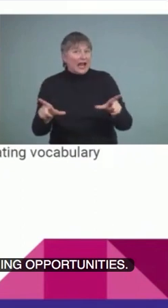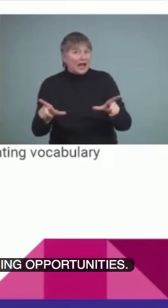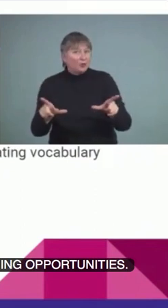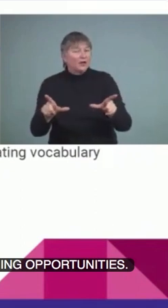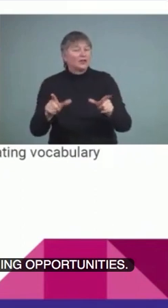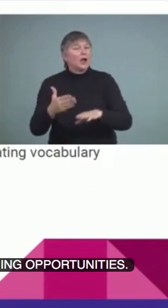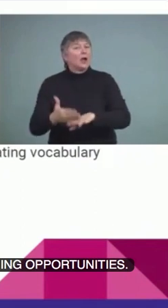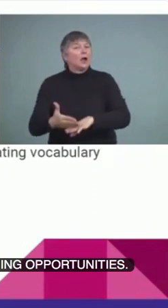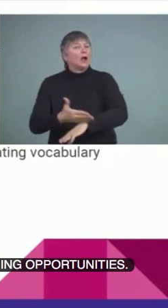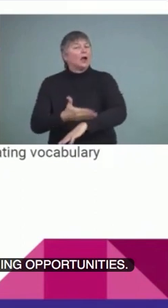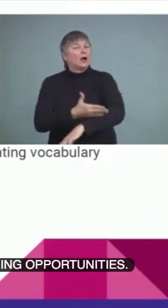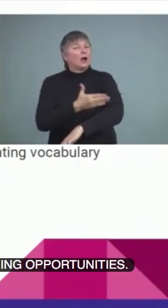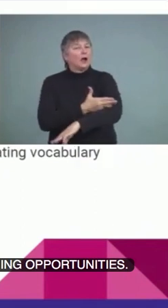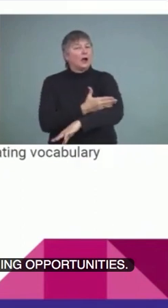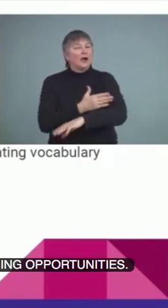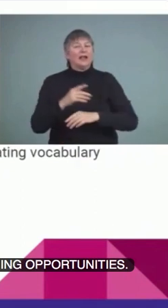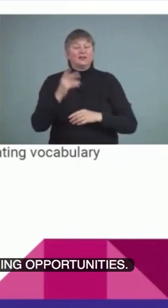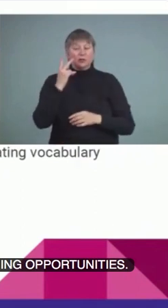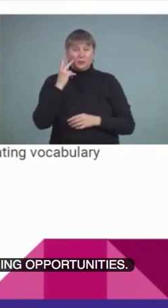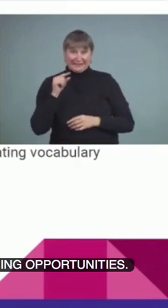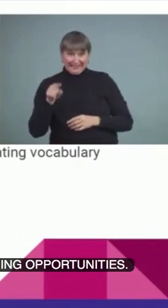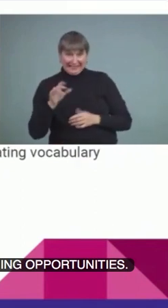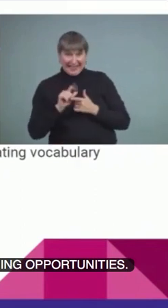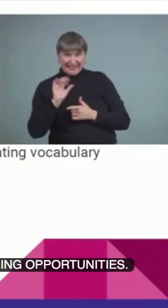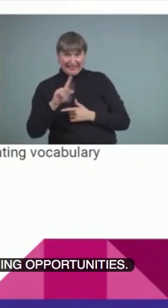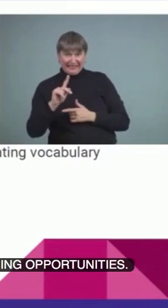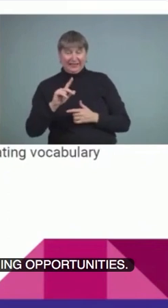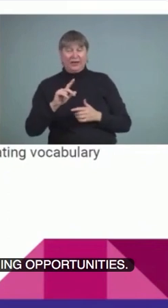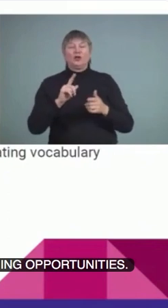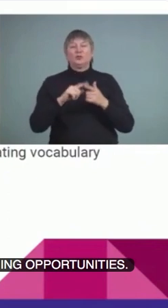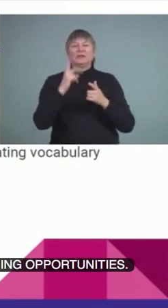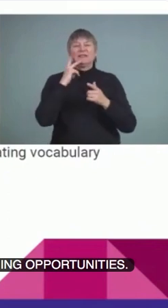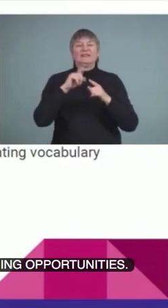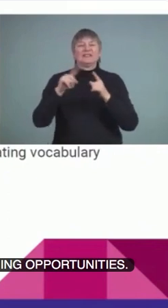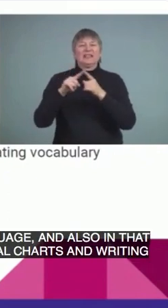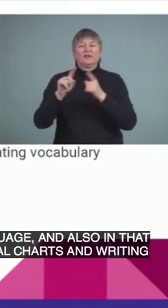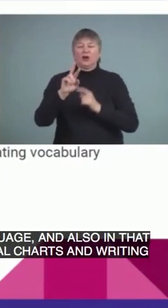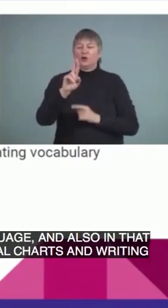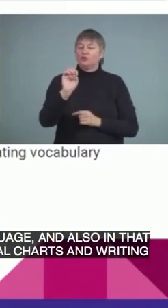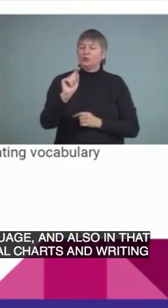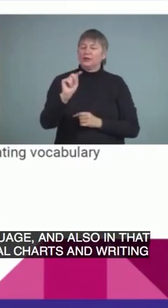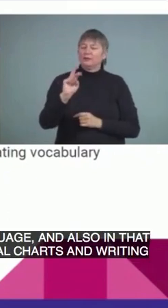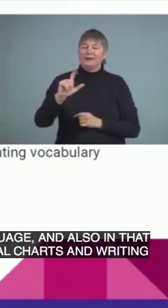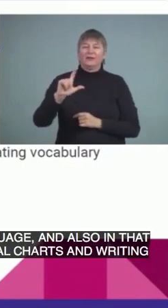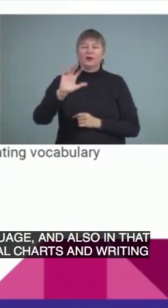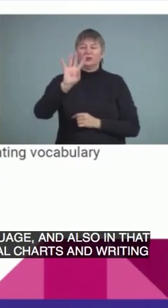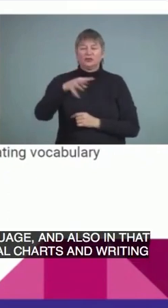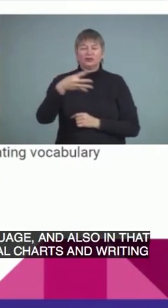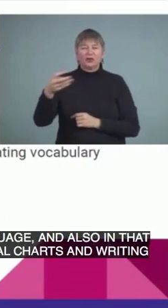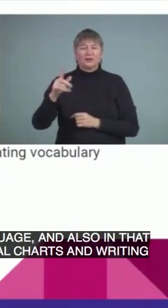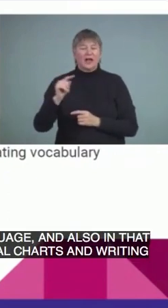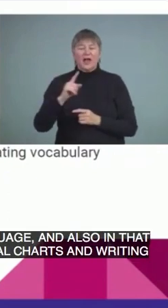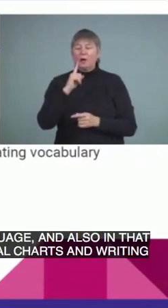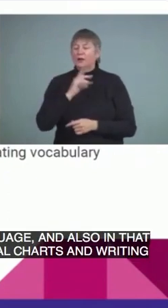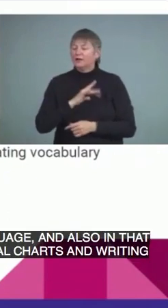this, there's different retrieval charts and writing activities that can be done with this. And I just love it because it